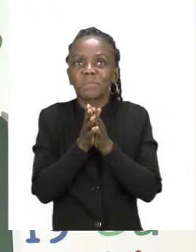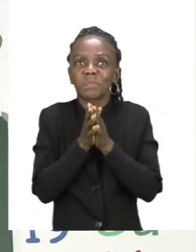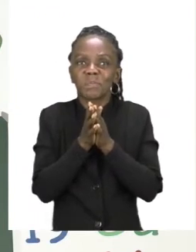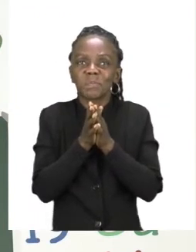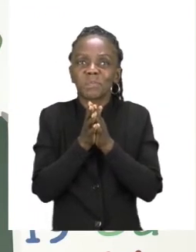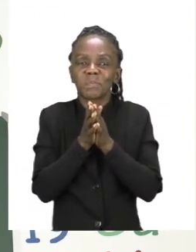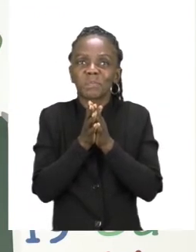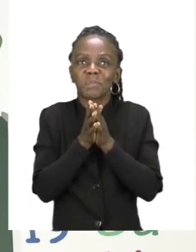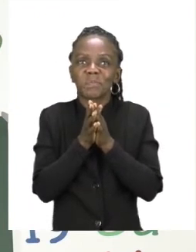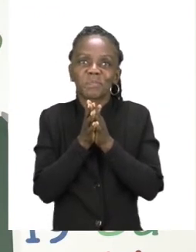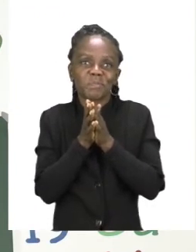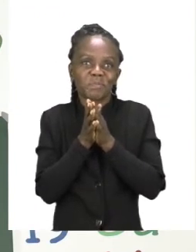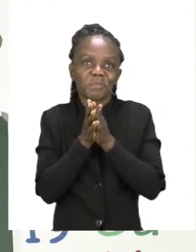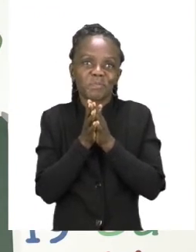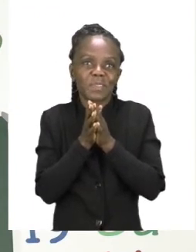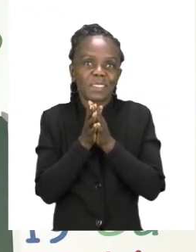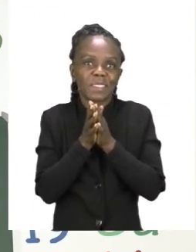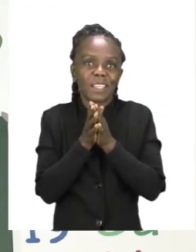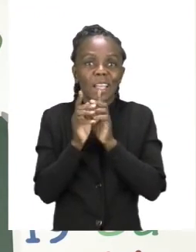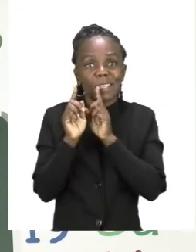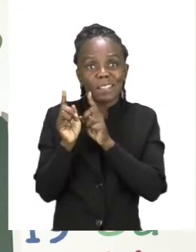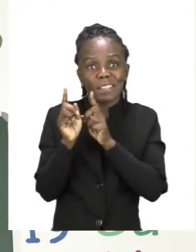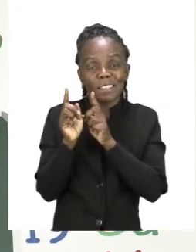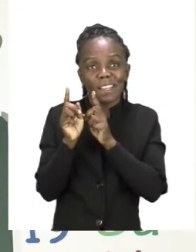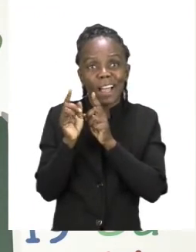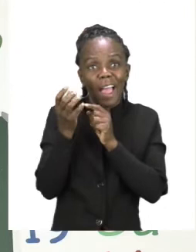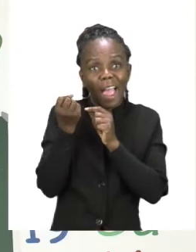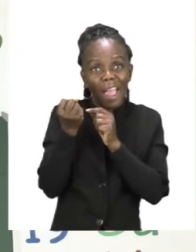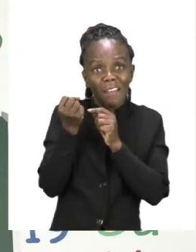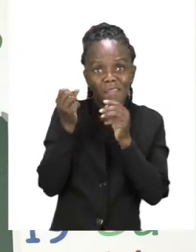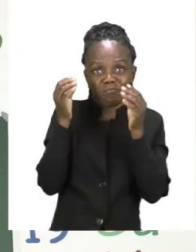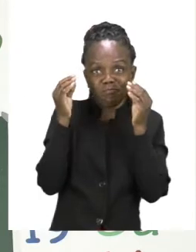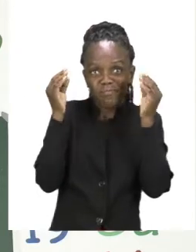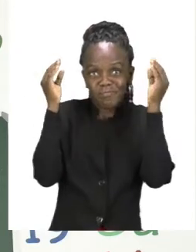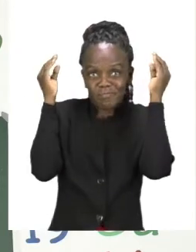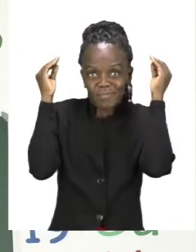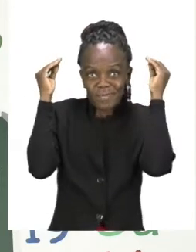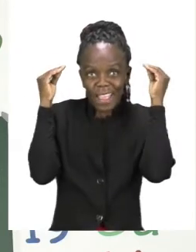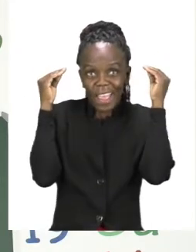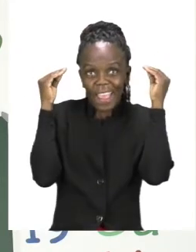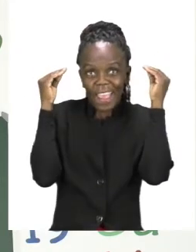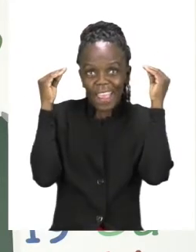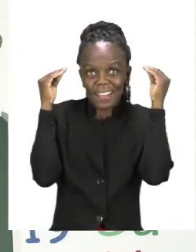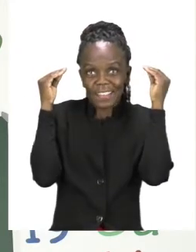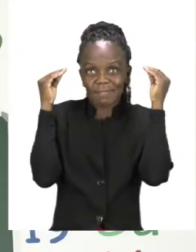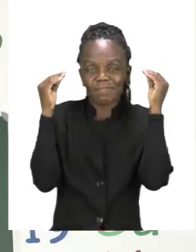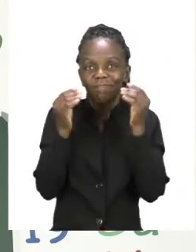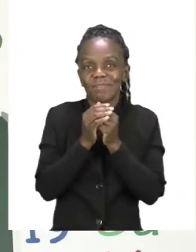see that starts with the sound H is my hat.